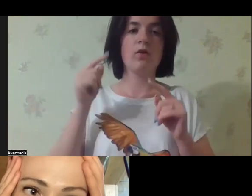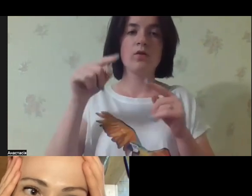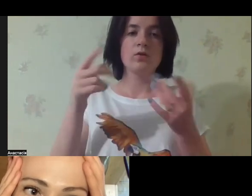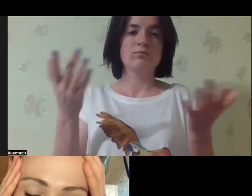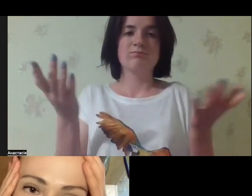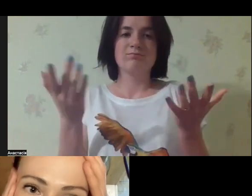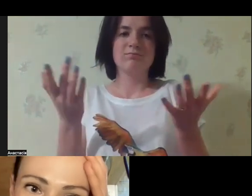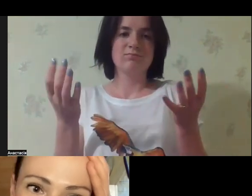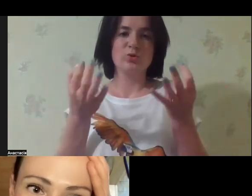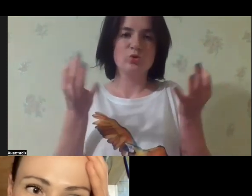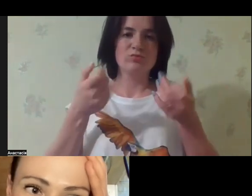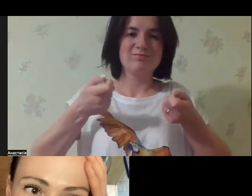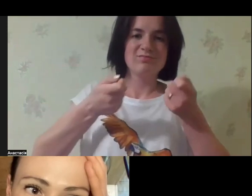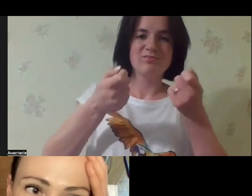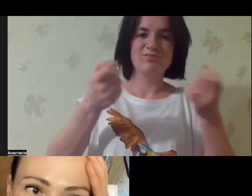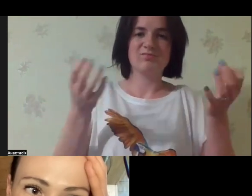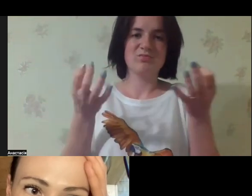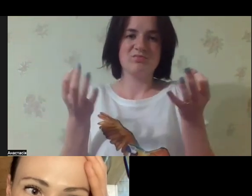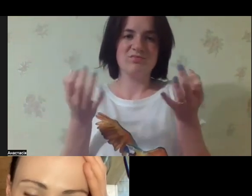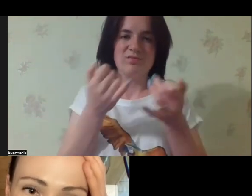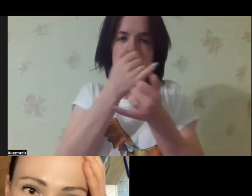could not go outside. There was no ramp.